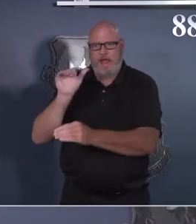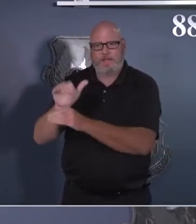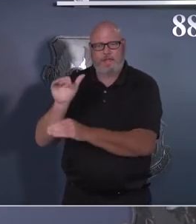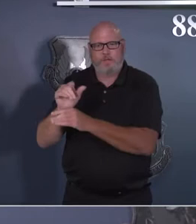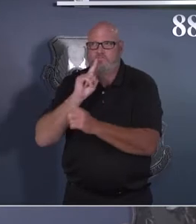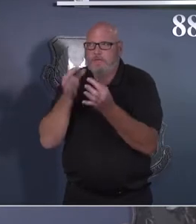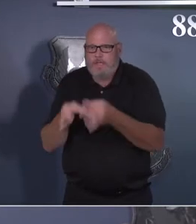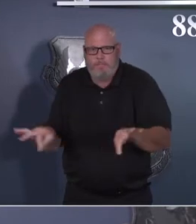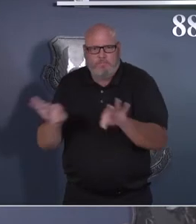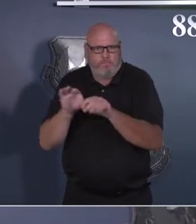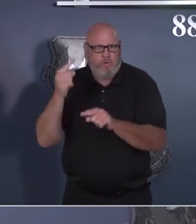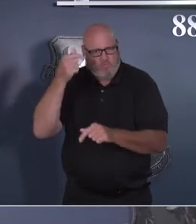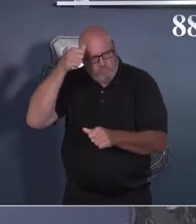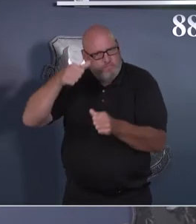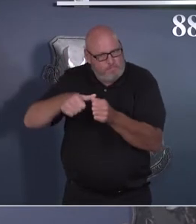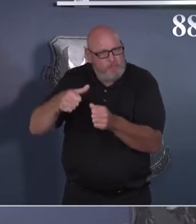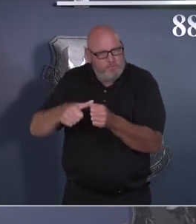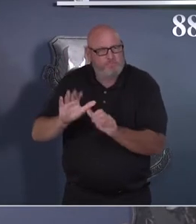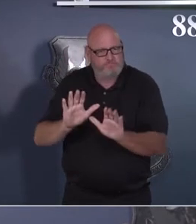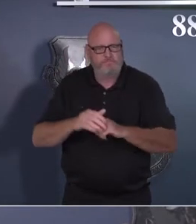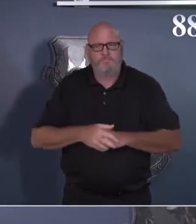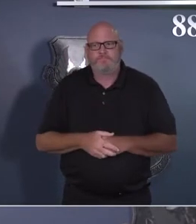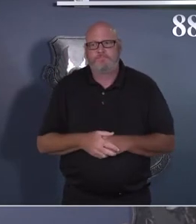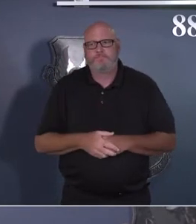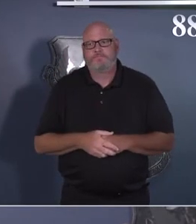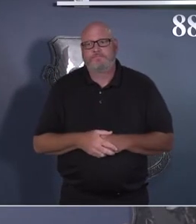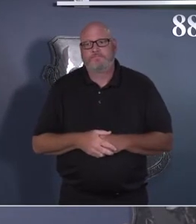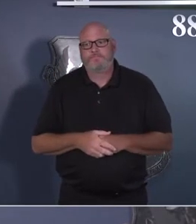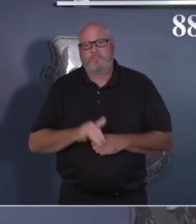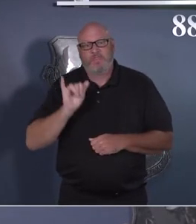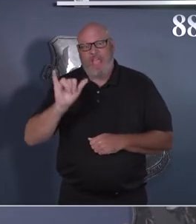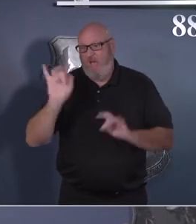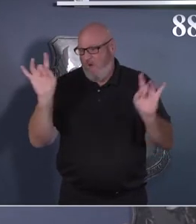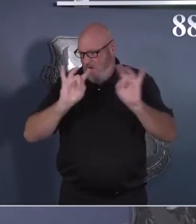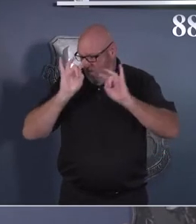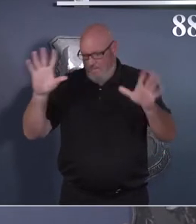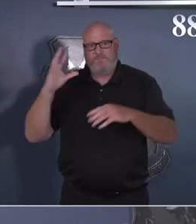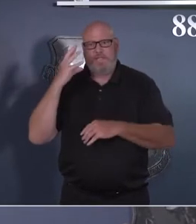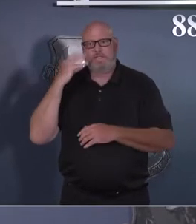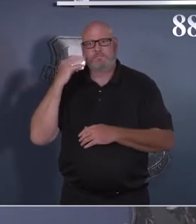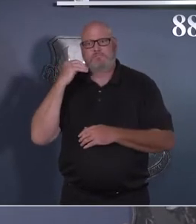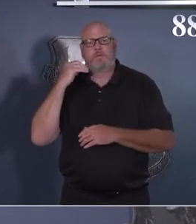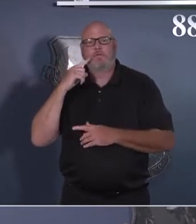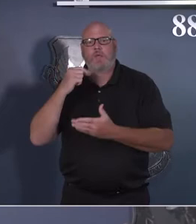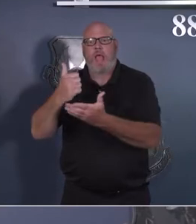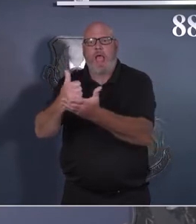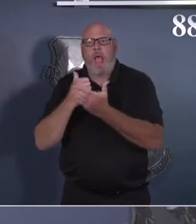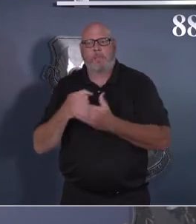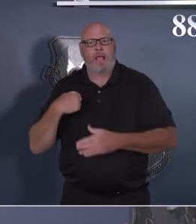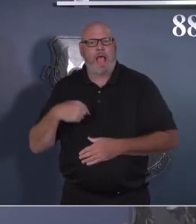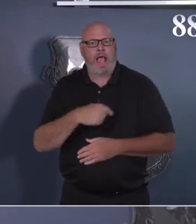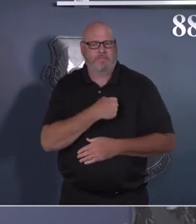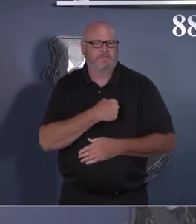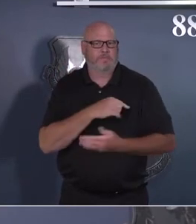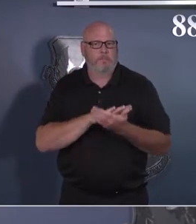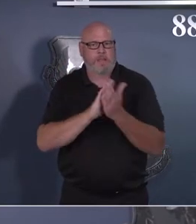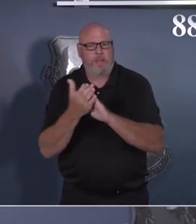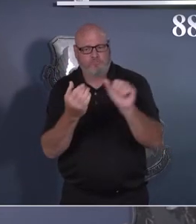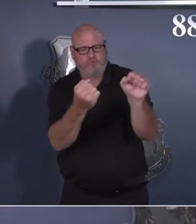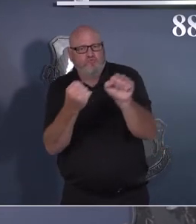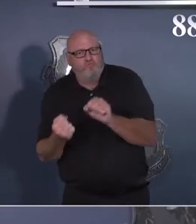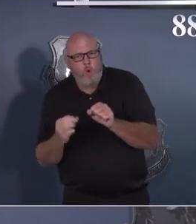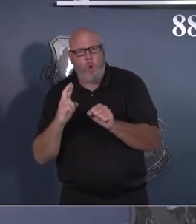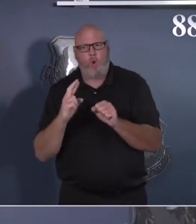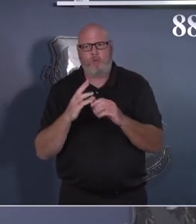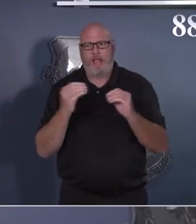build out of those moments as we come together and face challenges, just like we're facing today with the current surge in the COVID